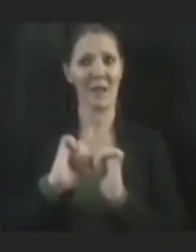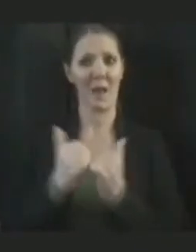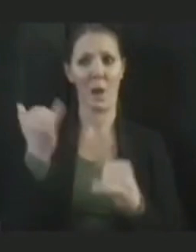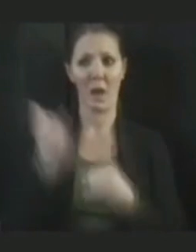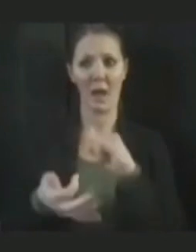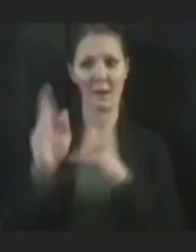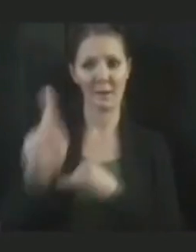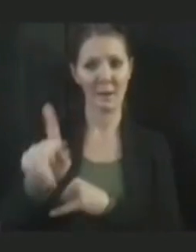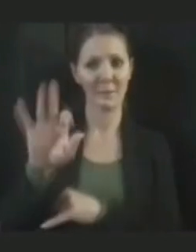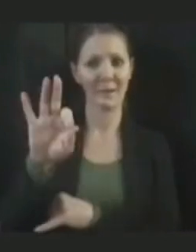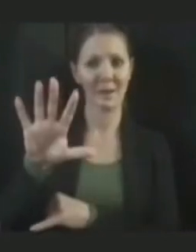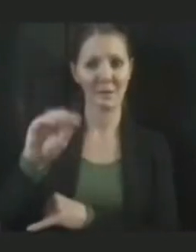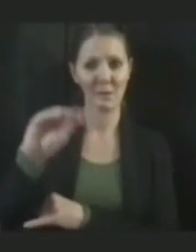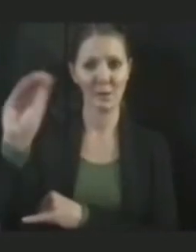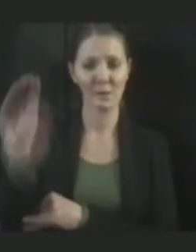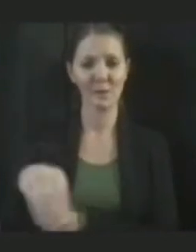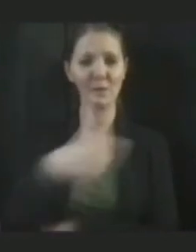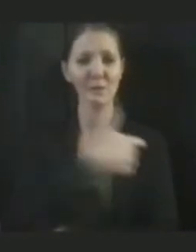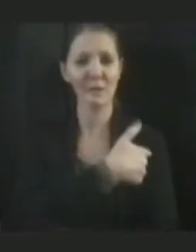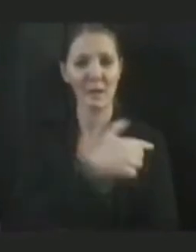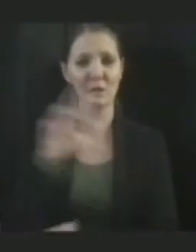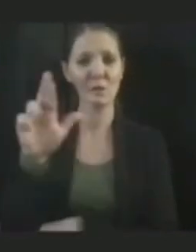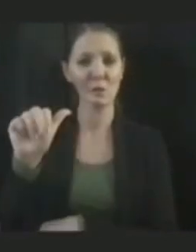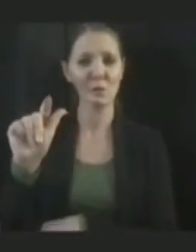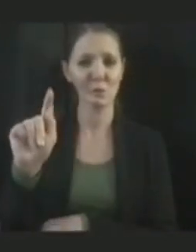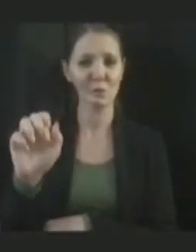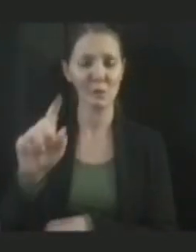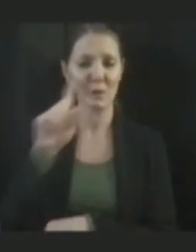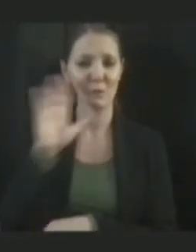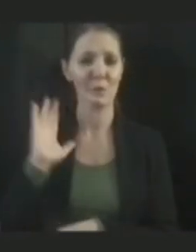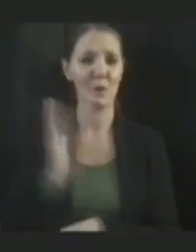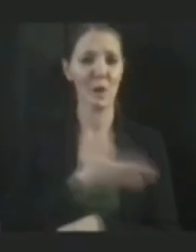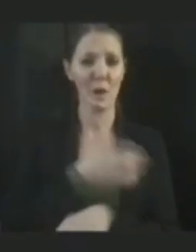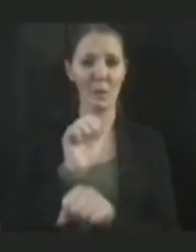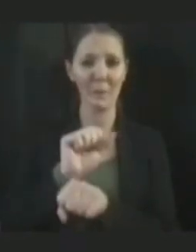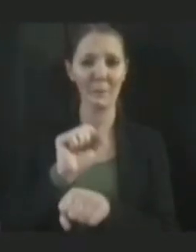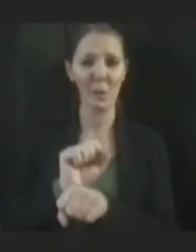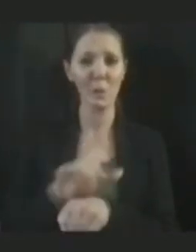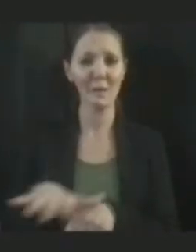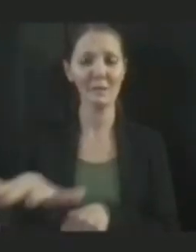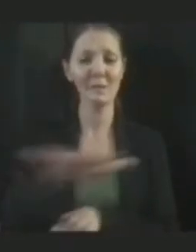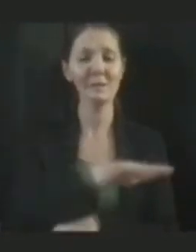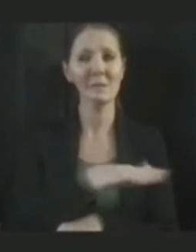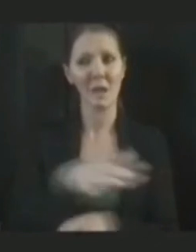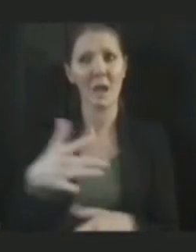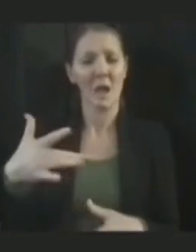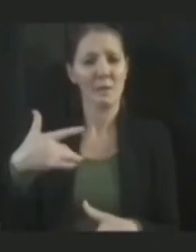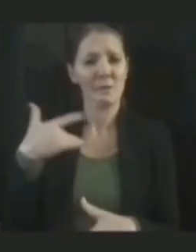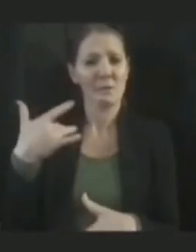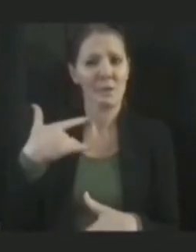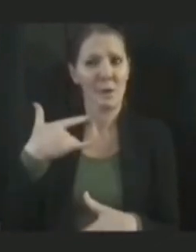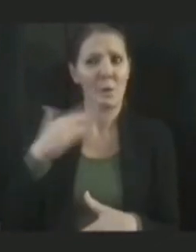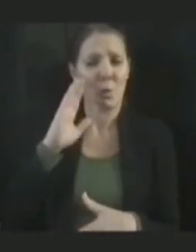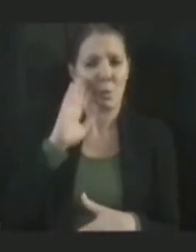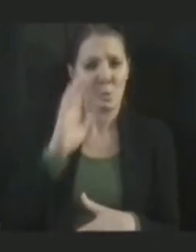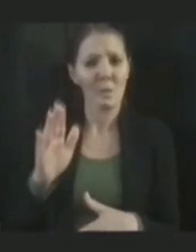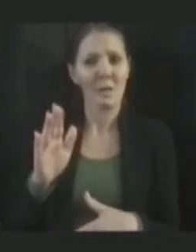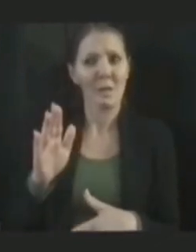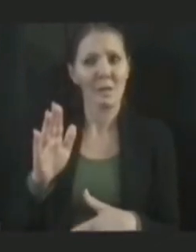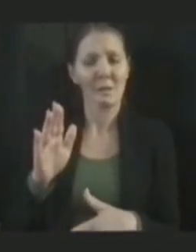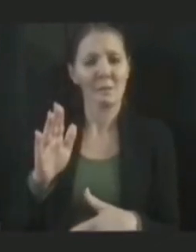% vaccination rate amongst our employees. And I think there's every reason to believe that our nursing home